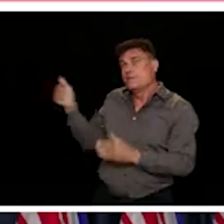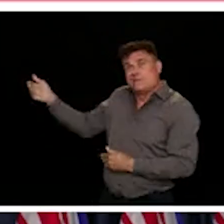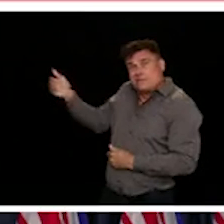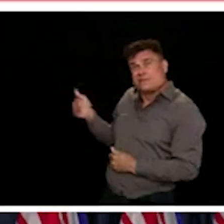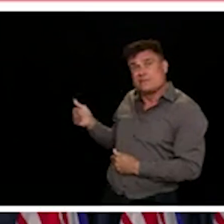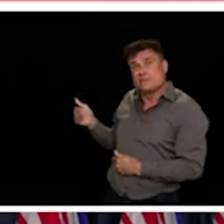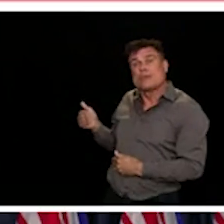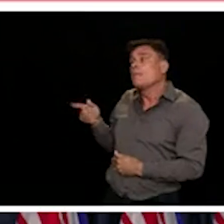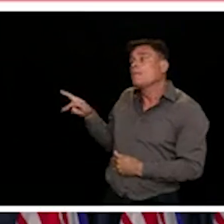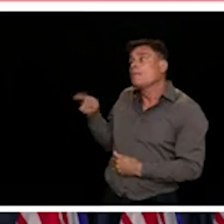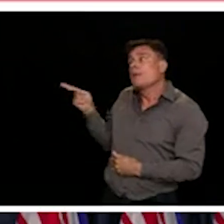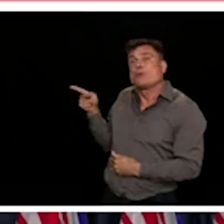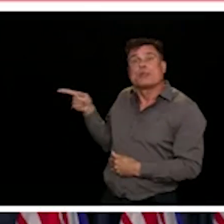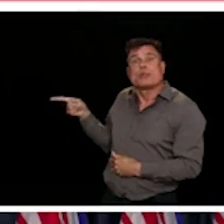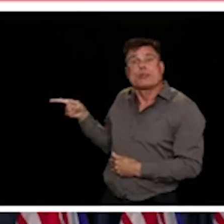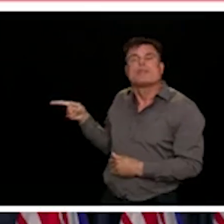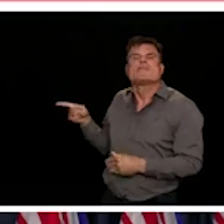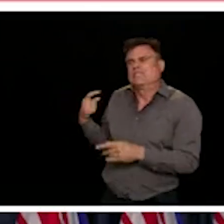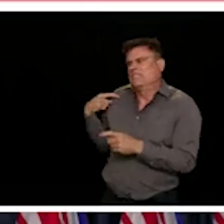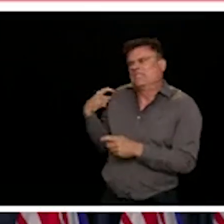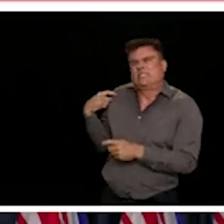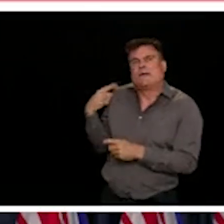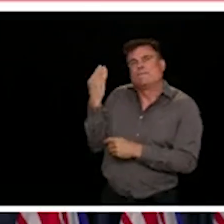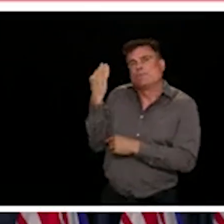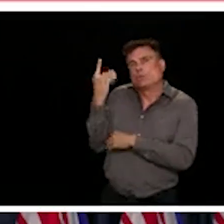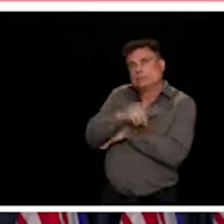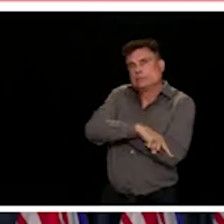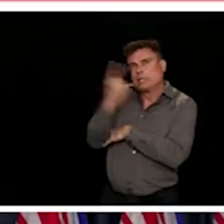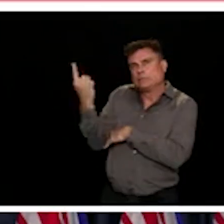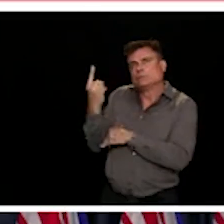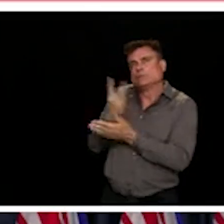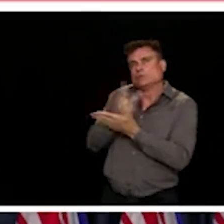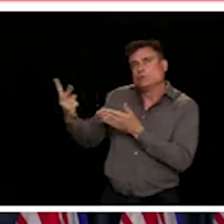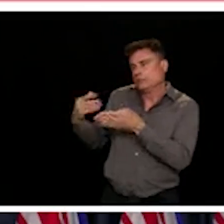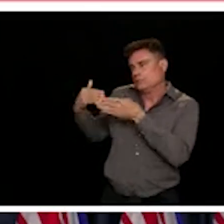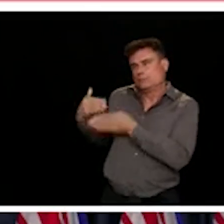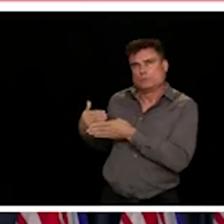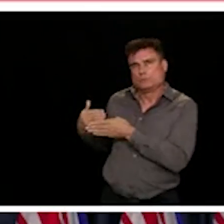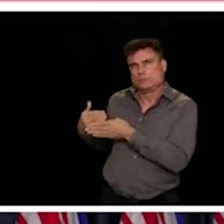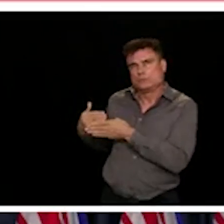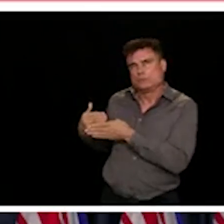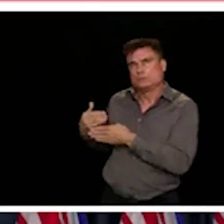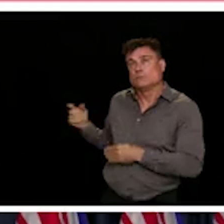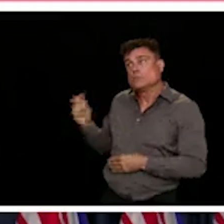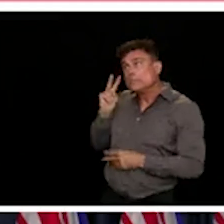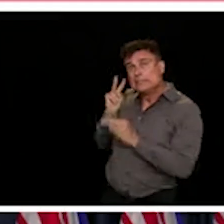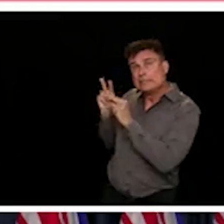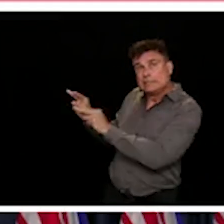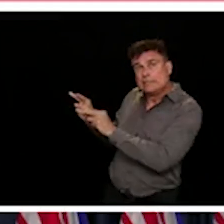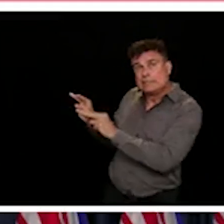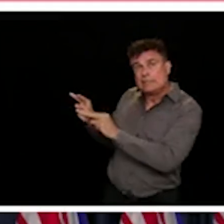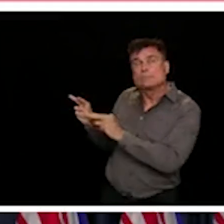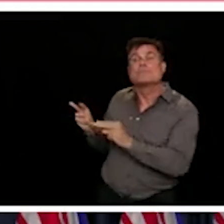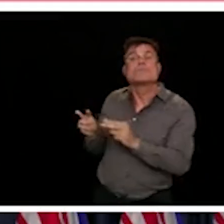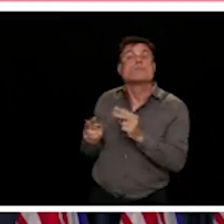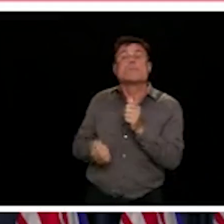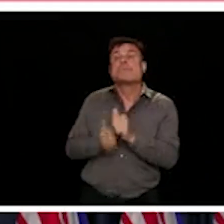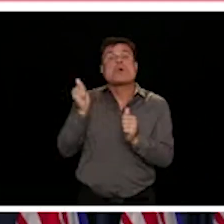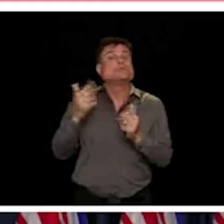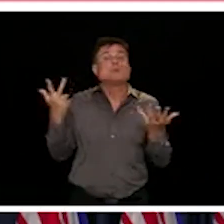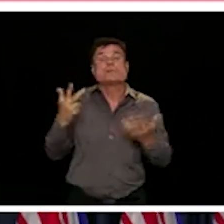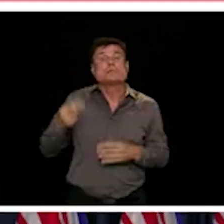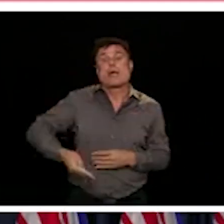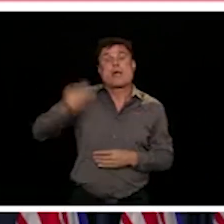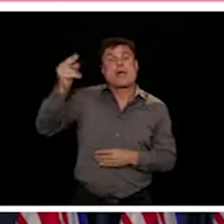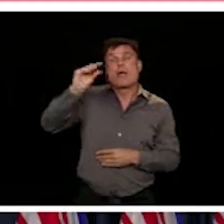And as you can see from that, from the numbers that we've been presenting every day, the vast majority of our cases in the last couple of weeks have been